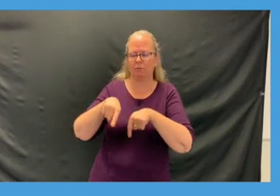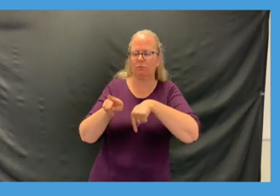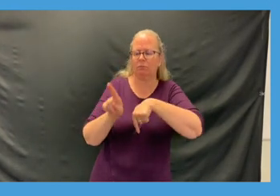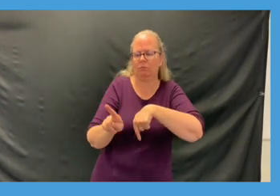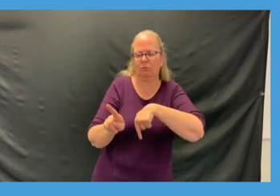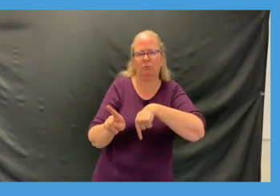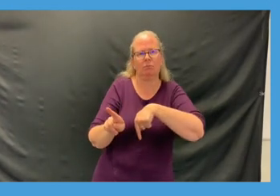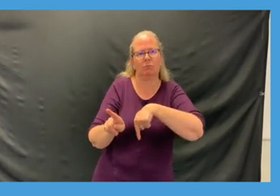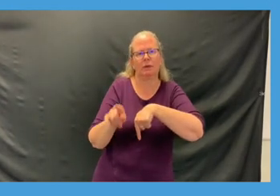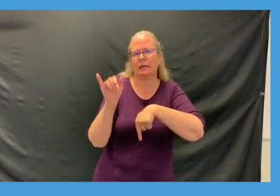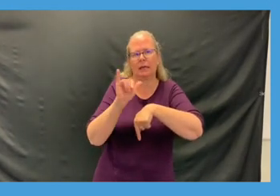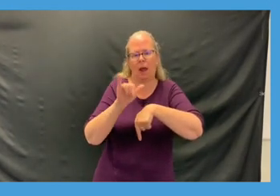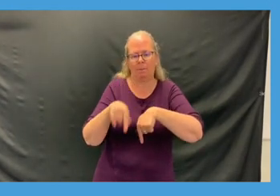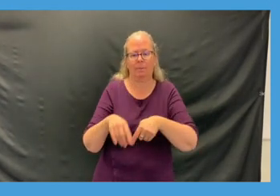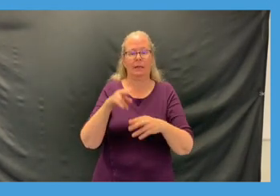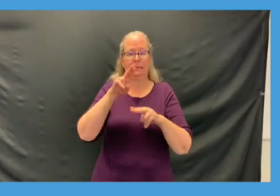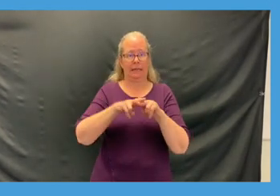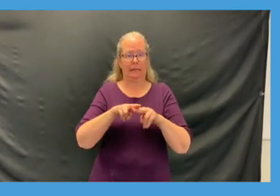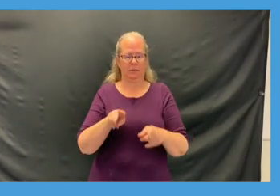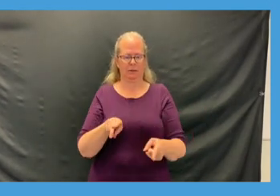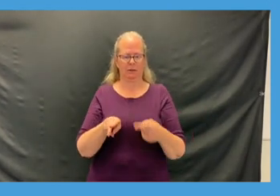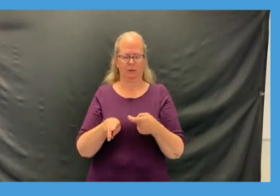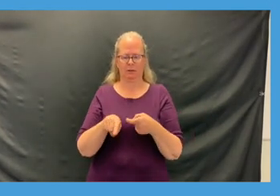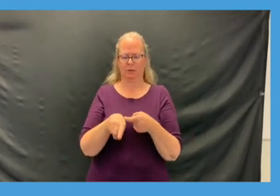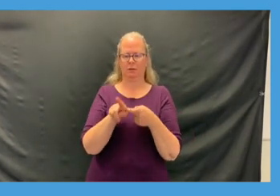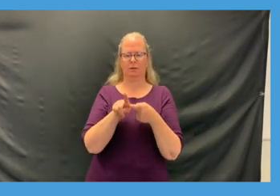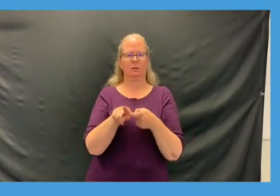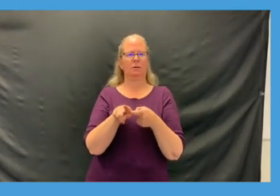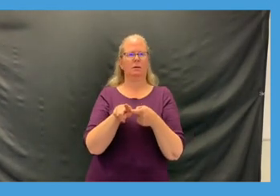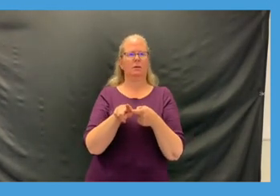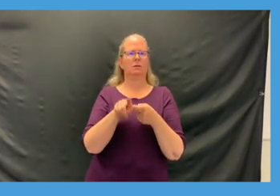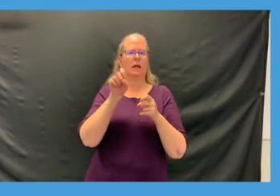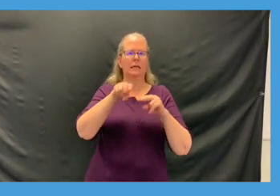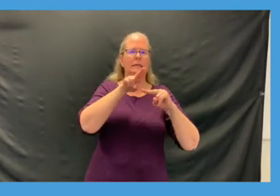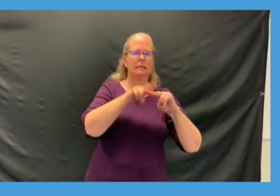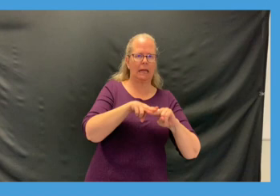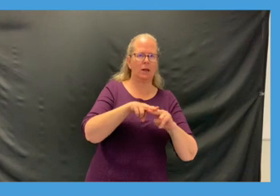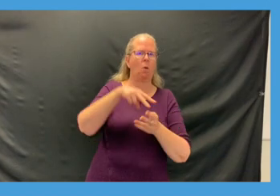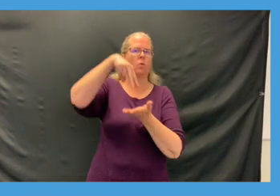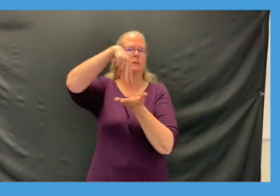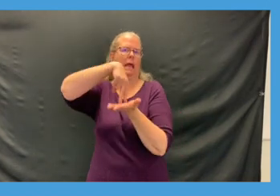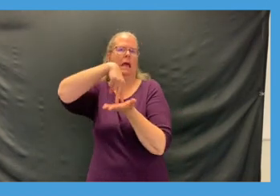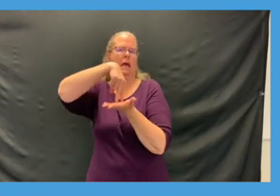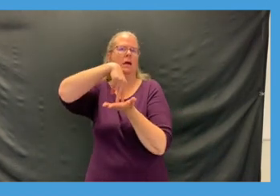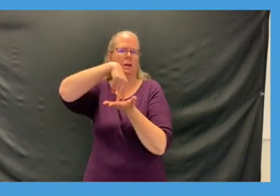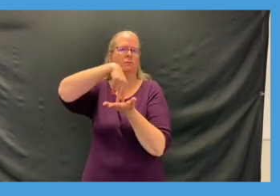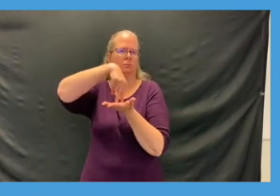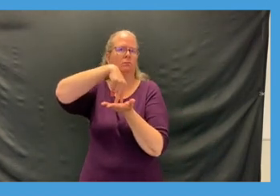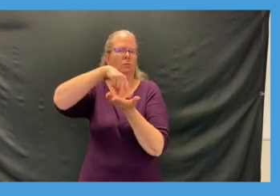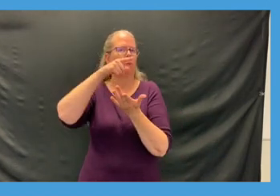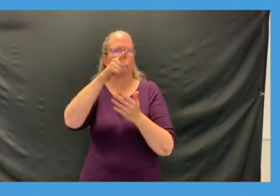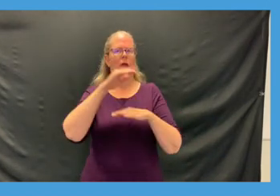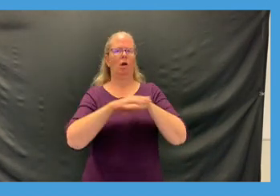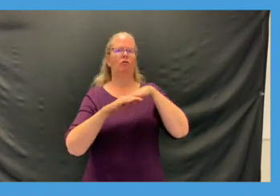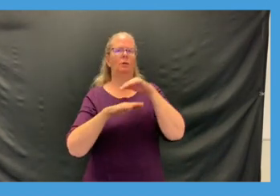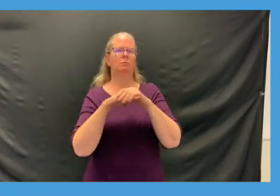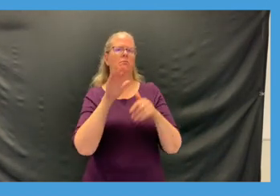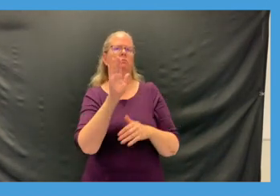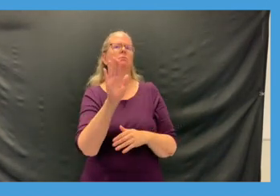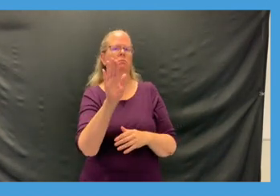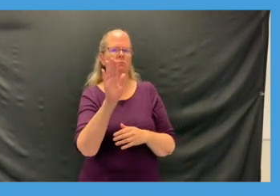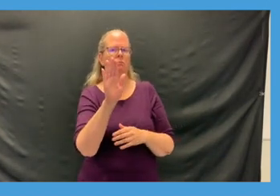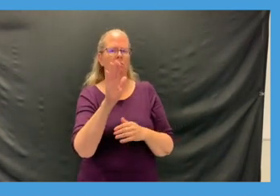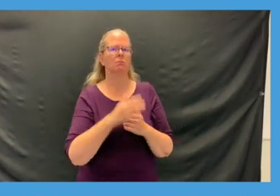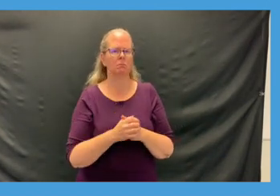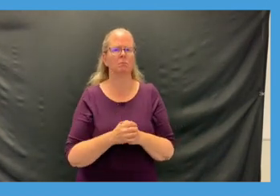gonna have your foot and reach down for your toe like so awesome work and you can still bring your nose to your knee like this I mean I can't but maybe you